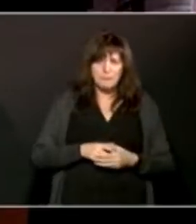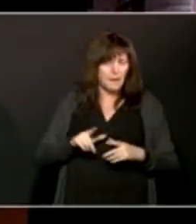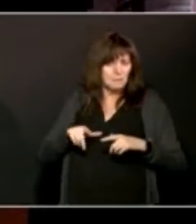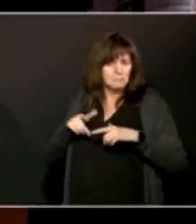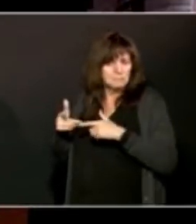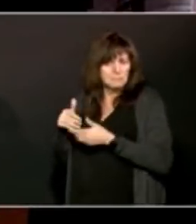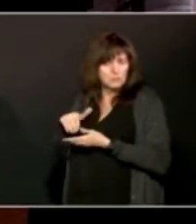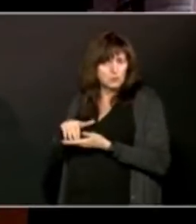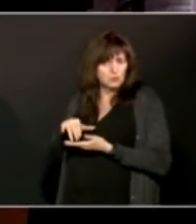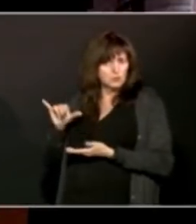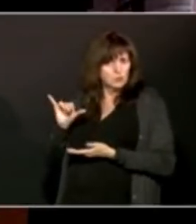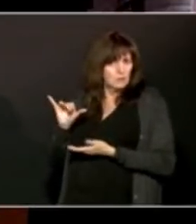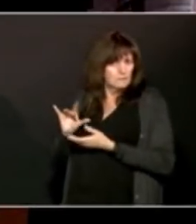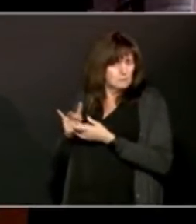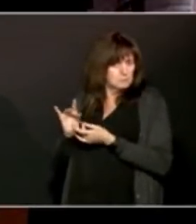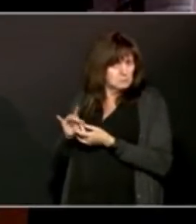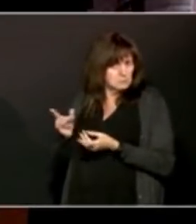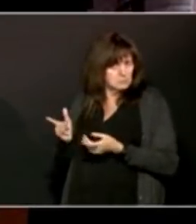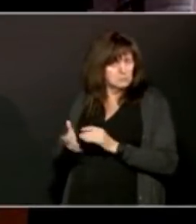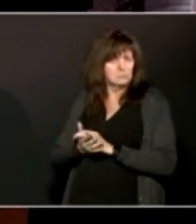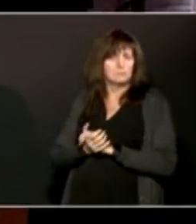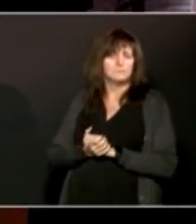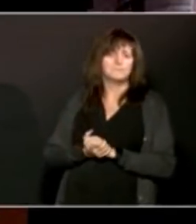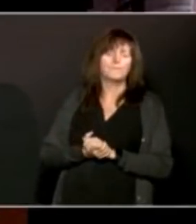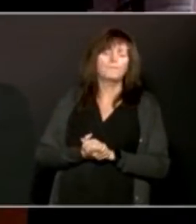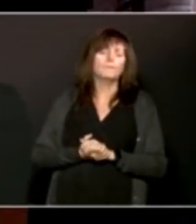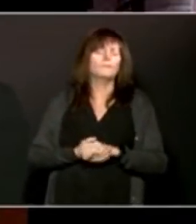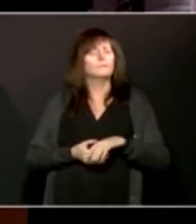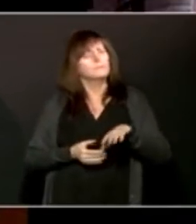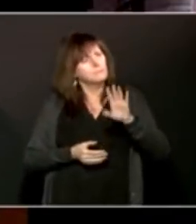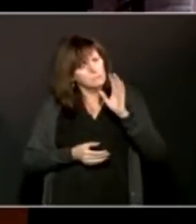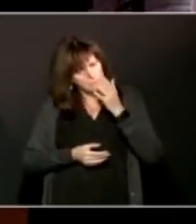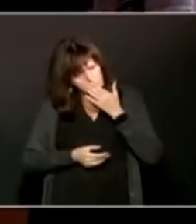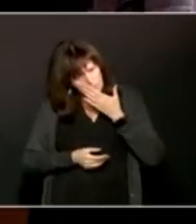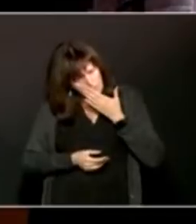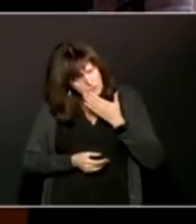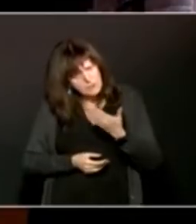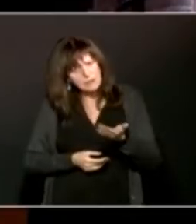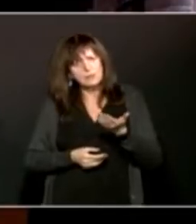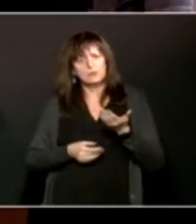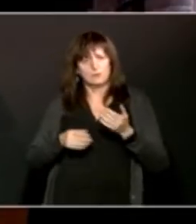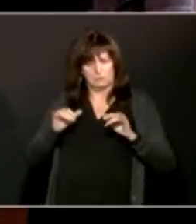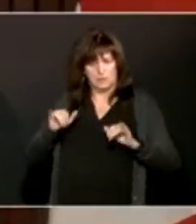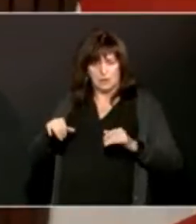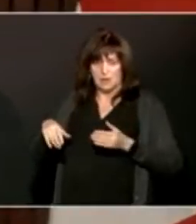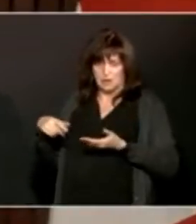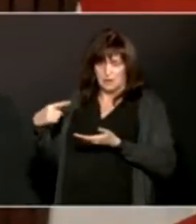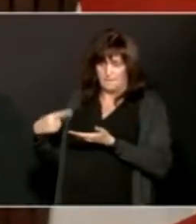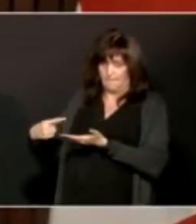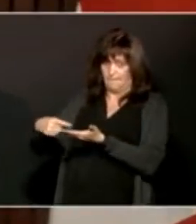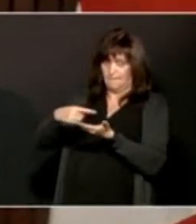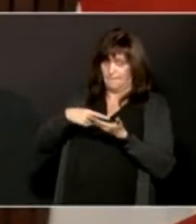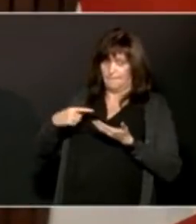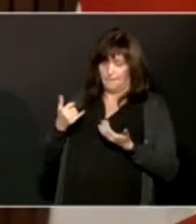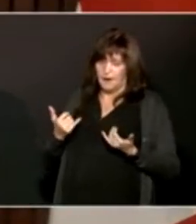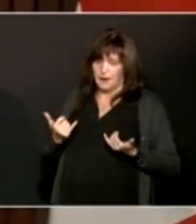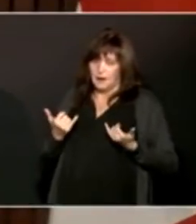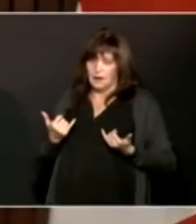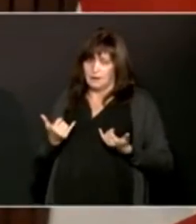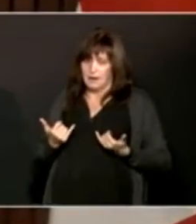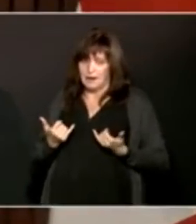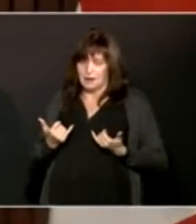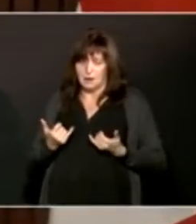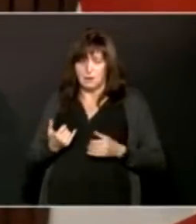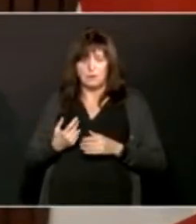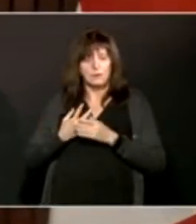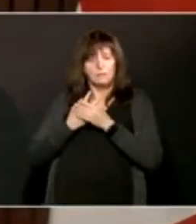Thank you. That is a question that's very much under discussion currently, both within the government of Ontario but